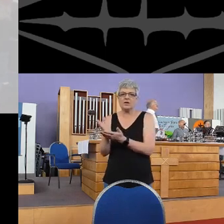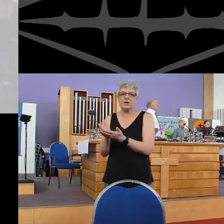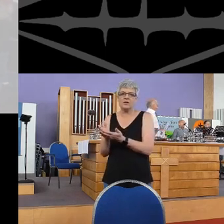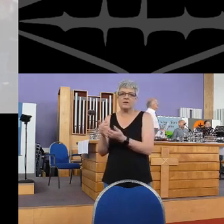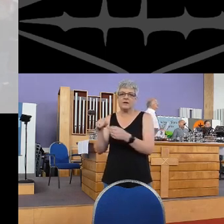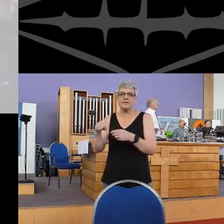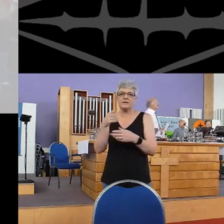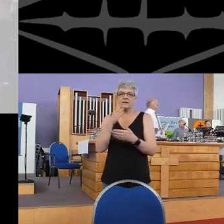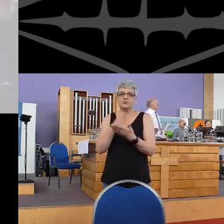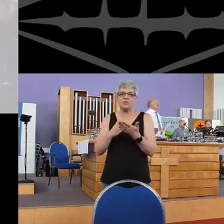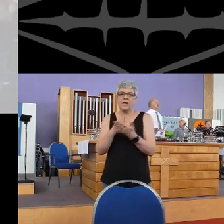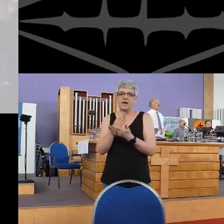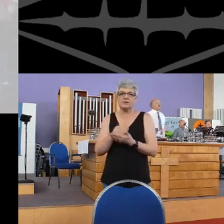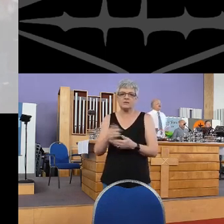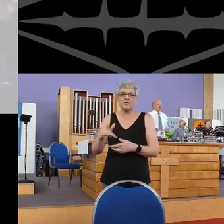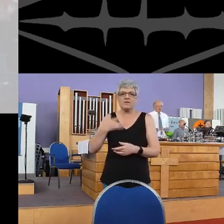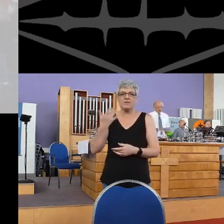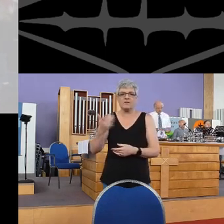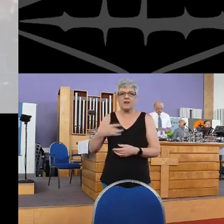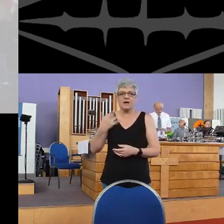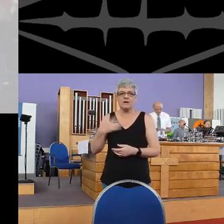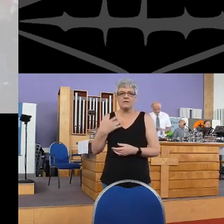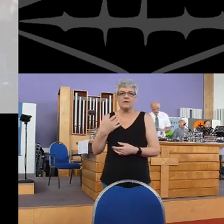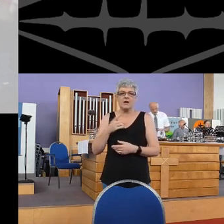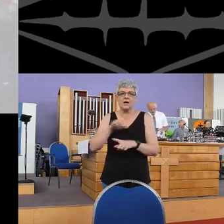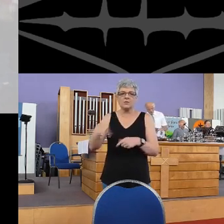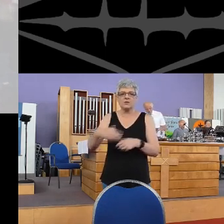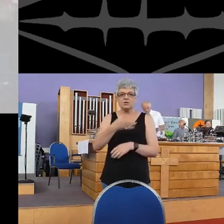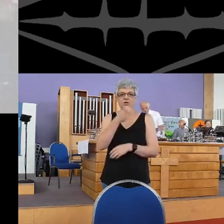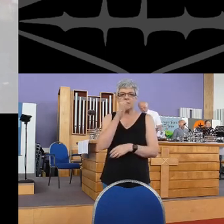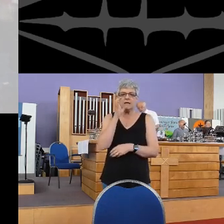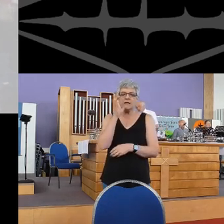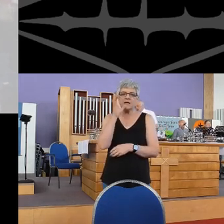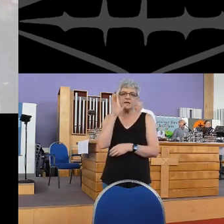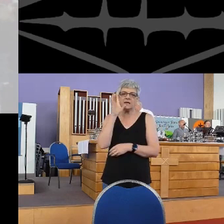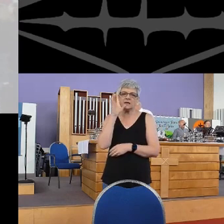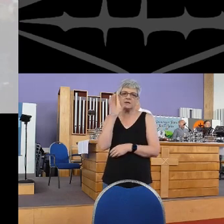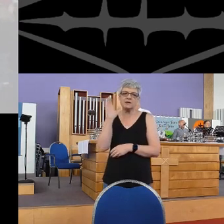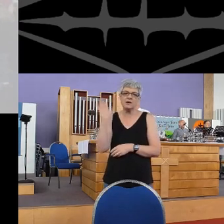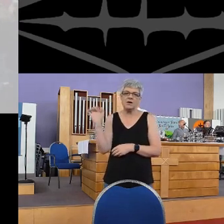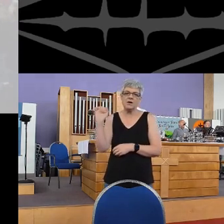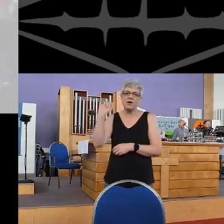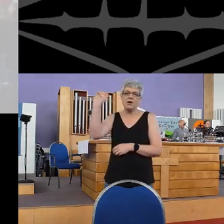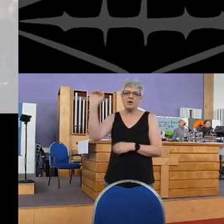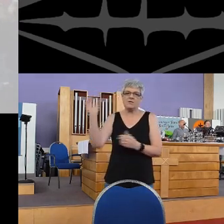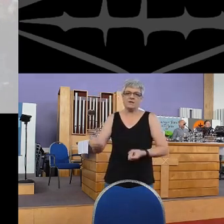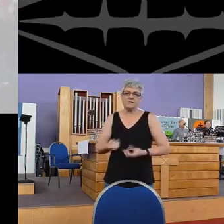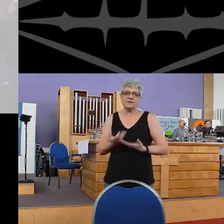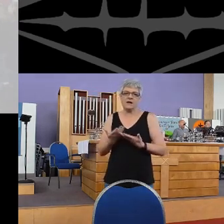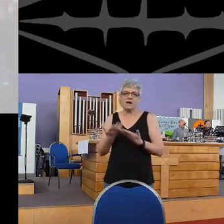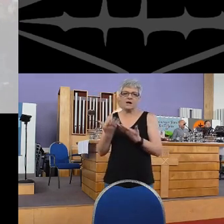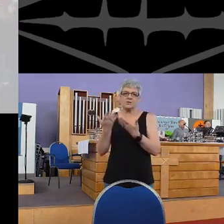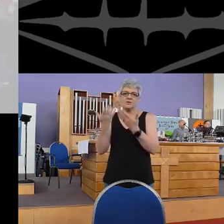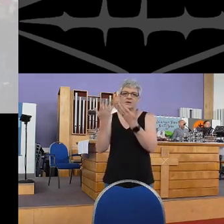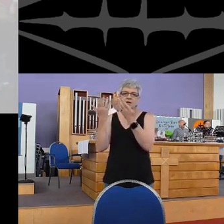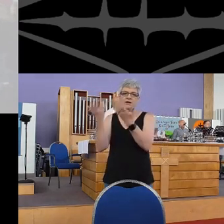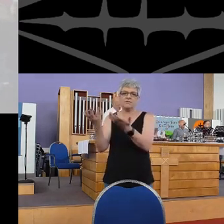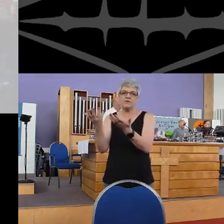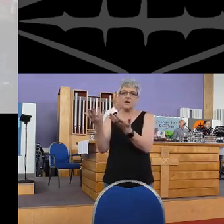in this bread of bread And we drink all these